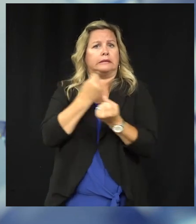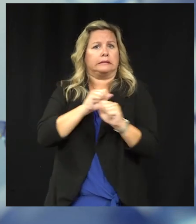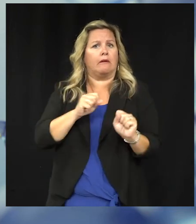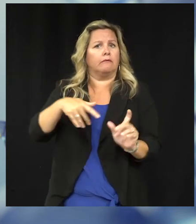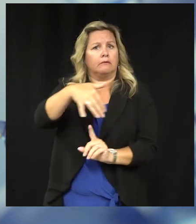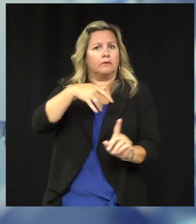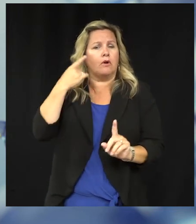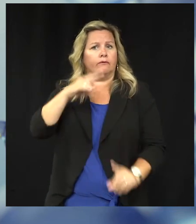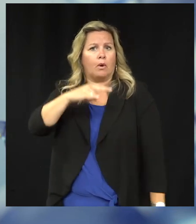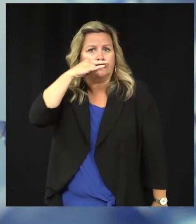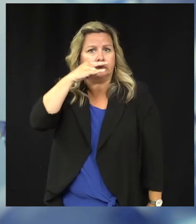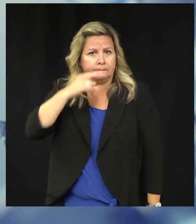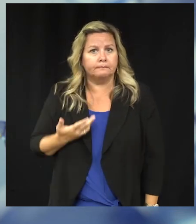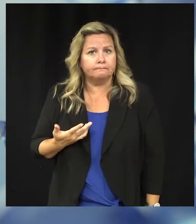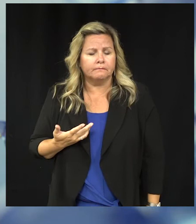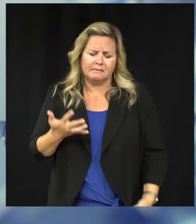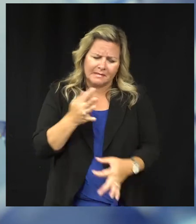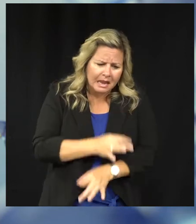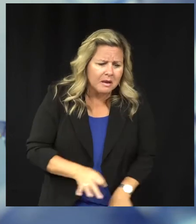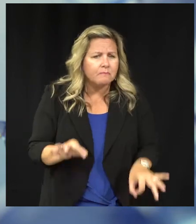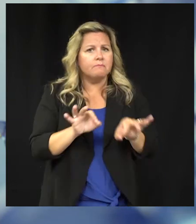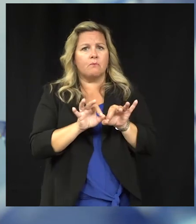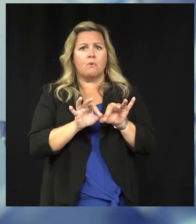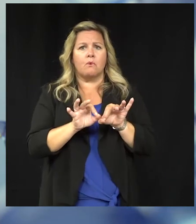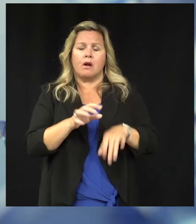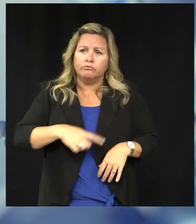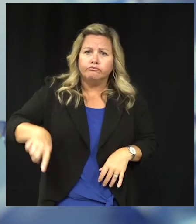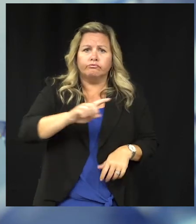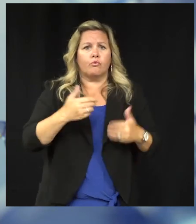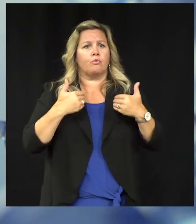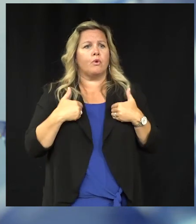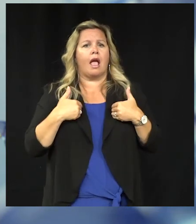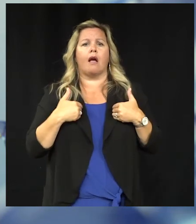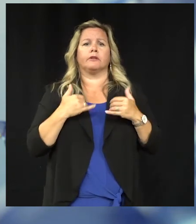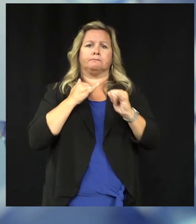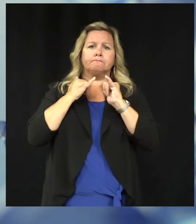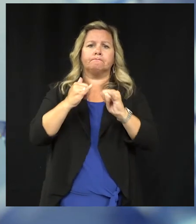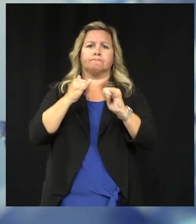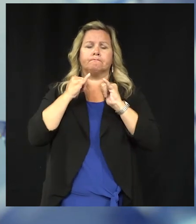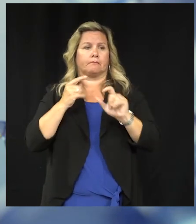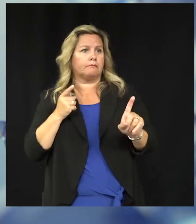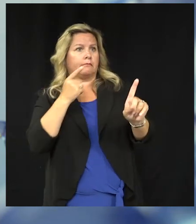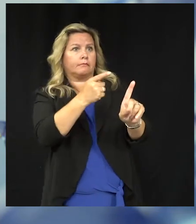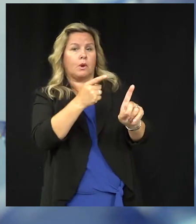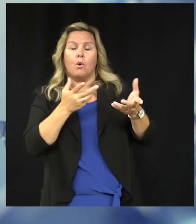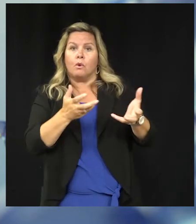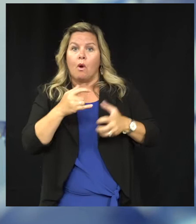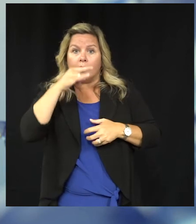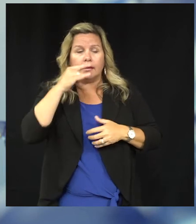And this is all very important for us because like the schools we have a shared objective here to make sure that kids get a great